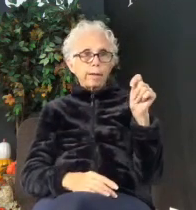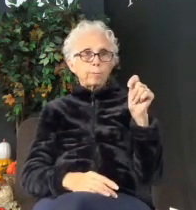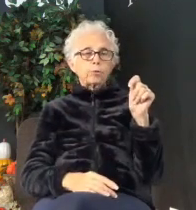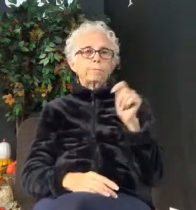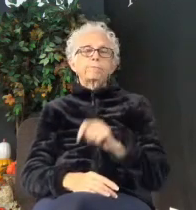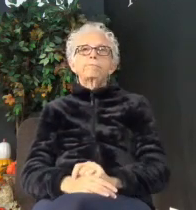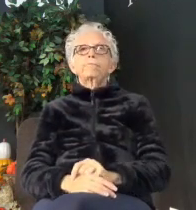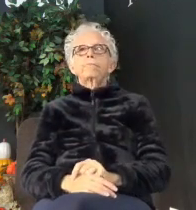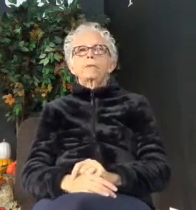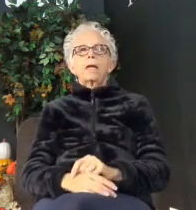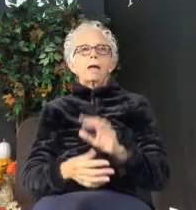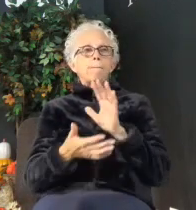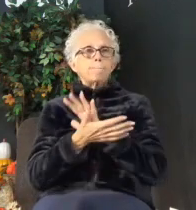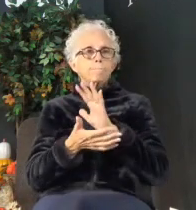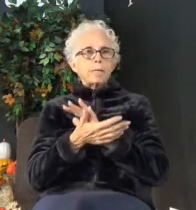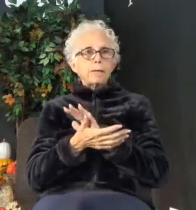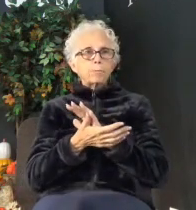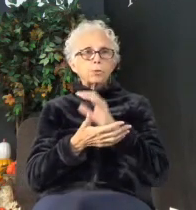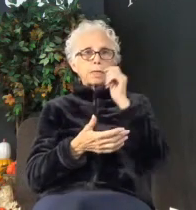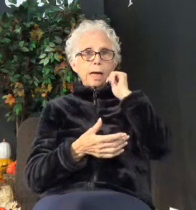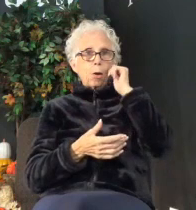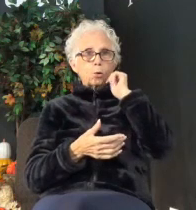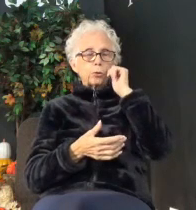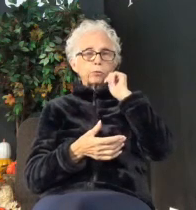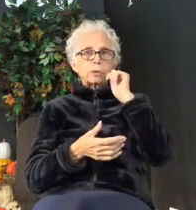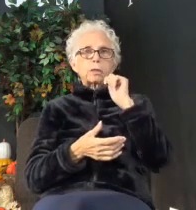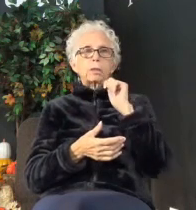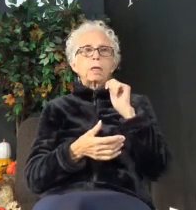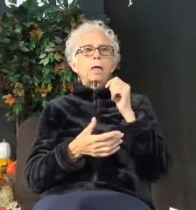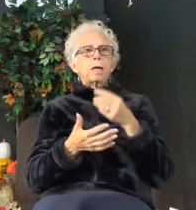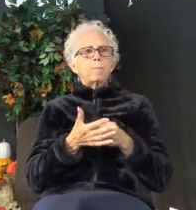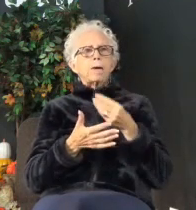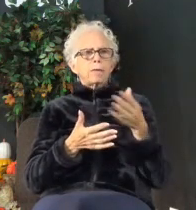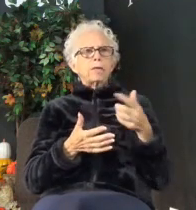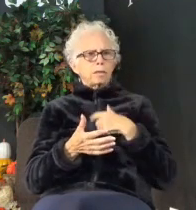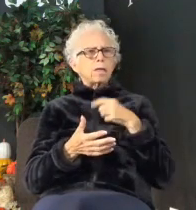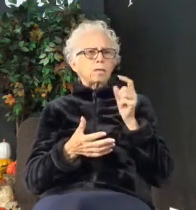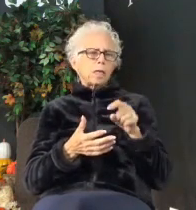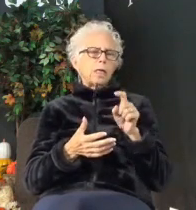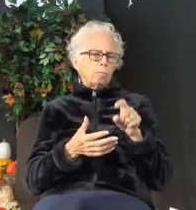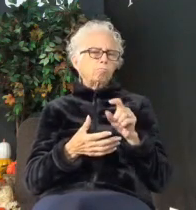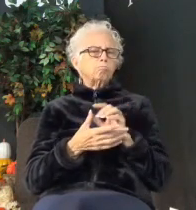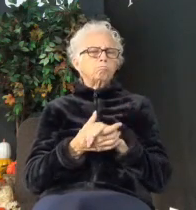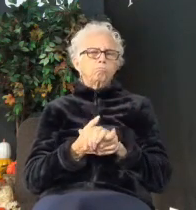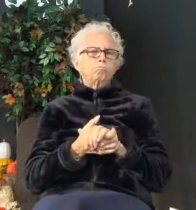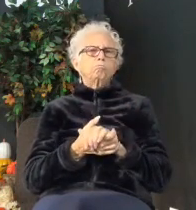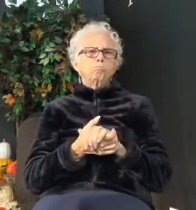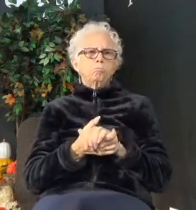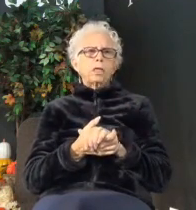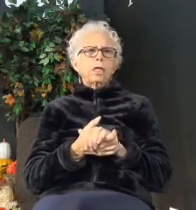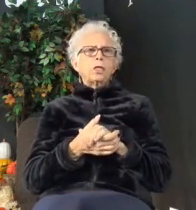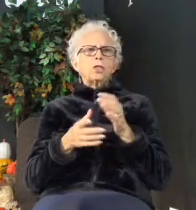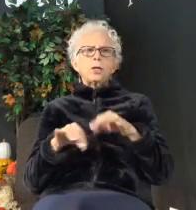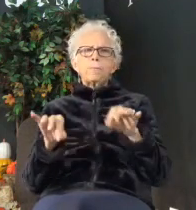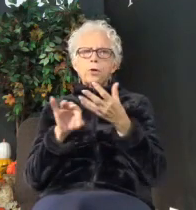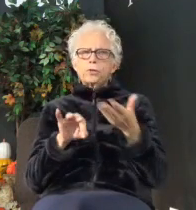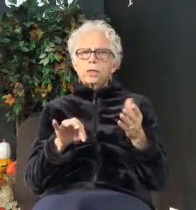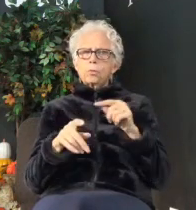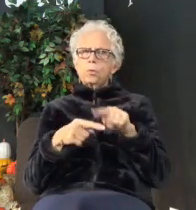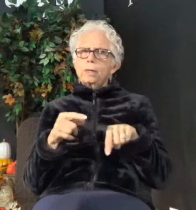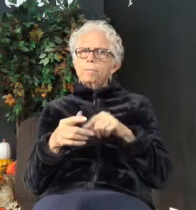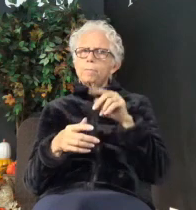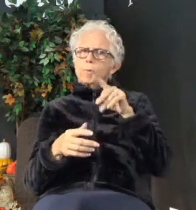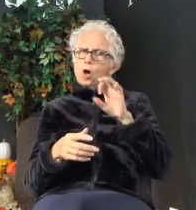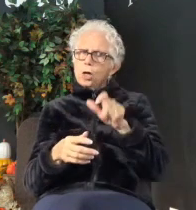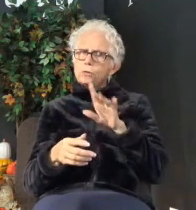paper towel. You know, I do buy things I need. The key here is what Paul is saying. It's our